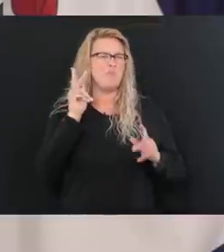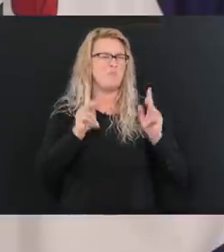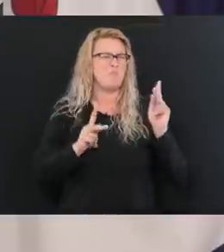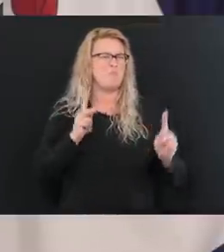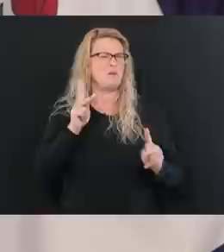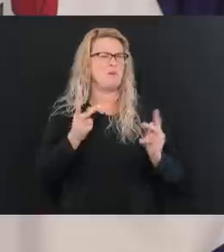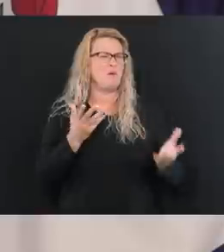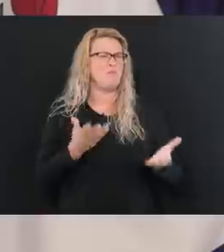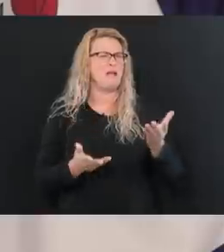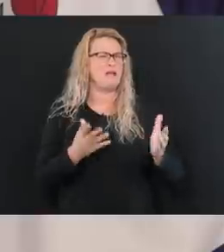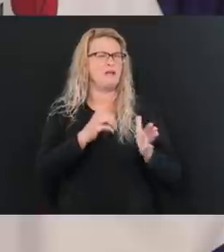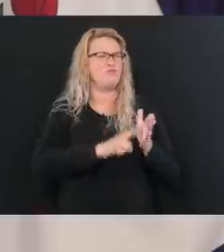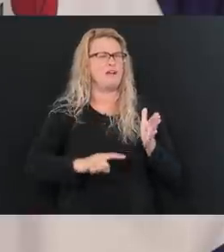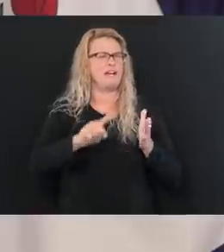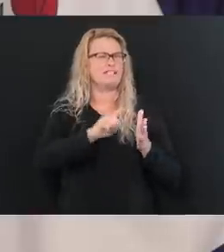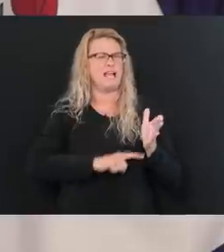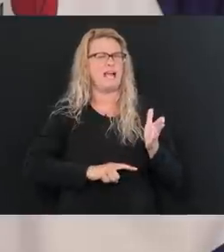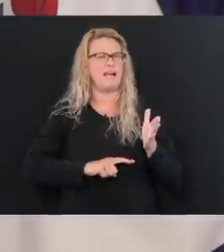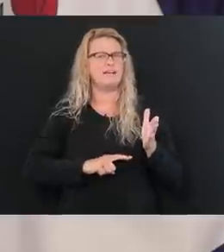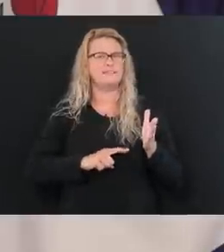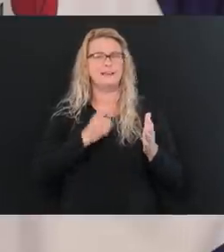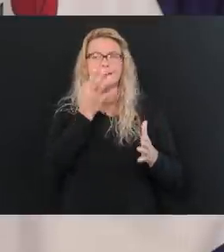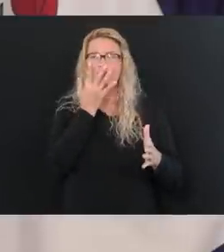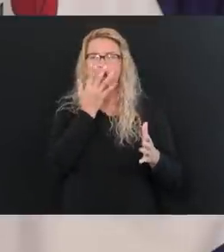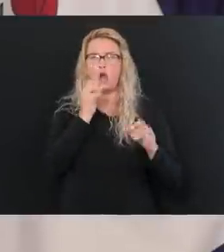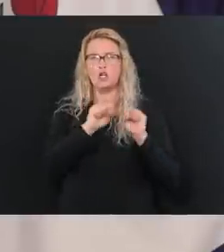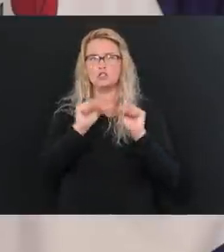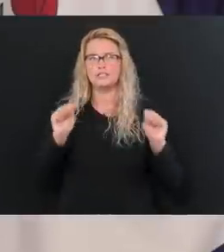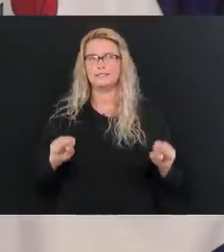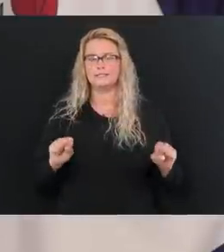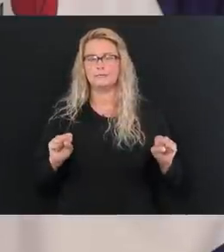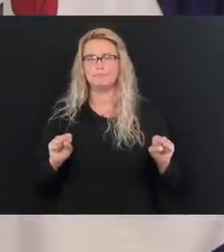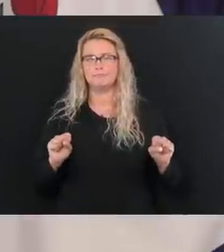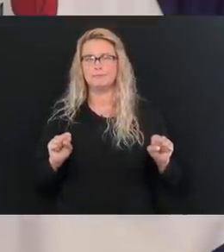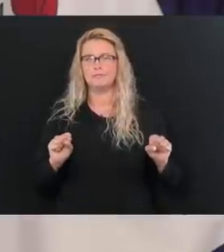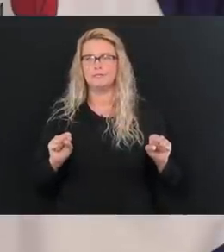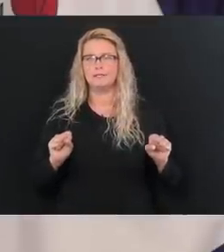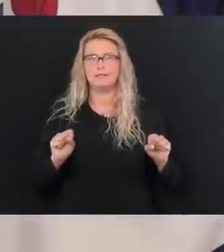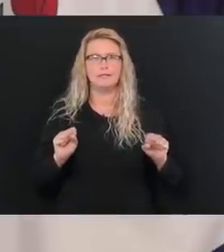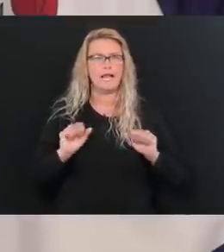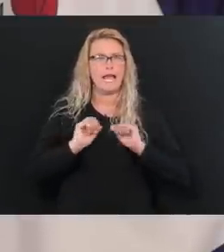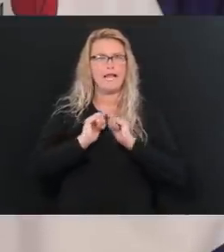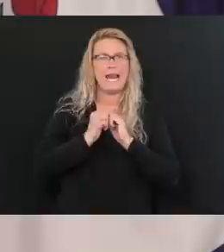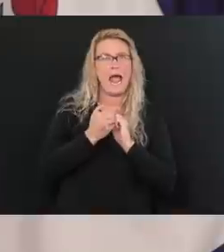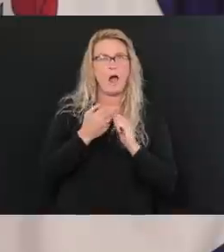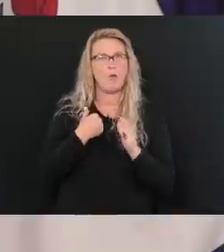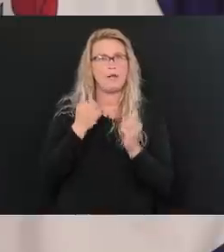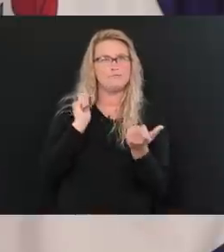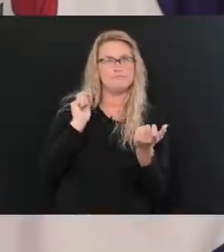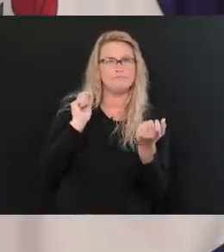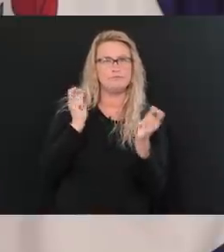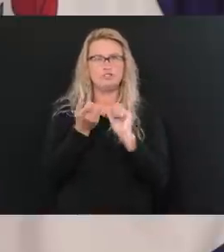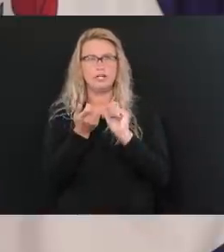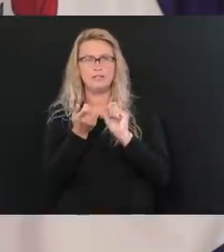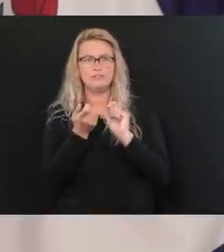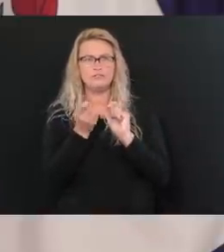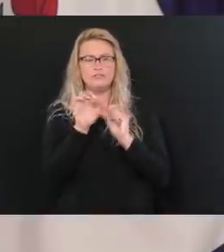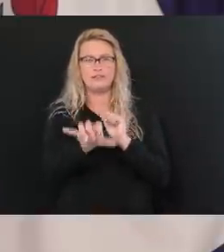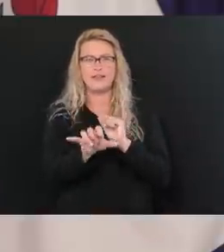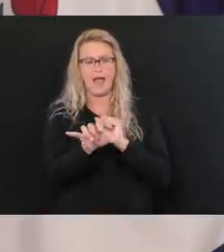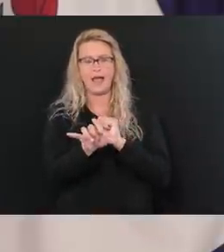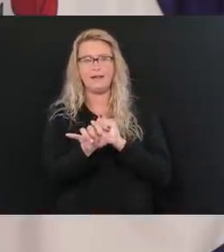you know, with, with our color code system and how we've adapted that and everything and how we've gone